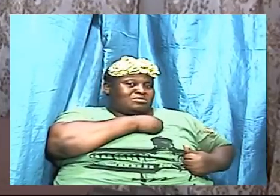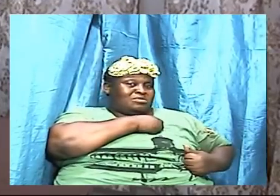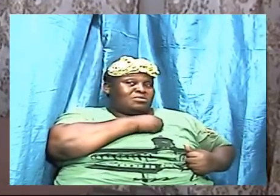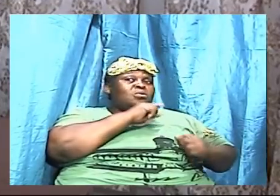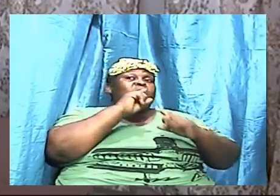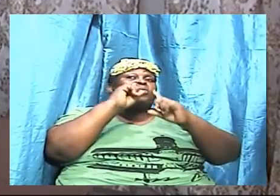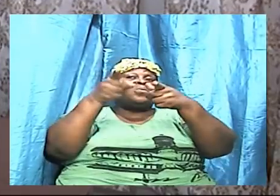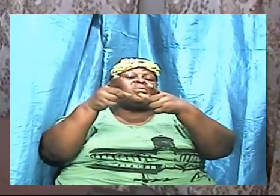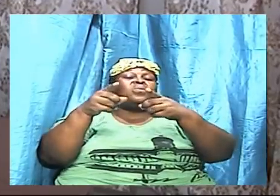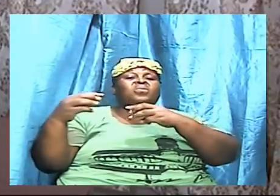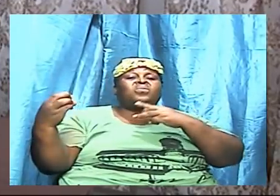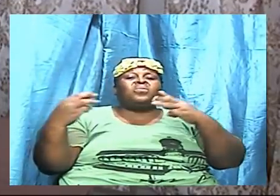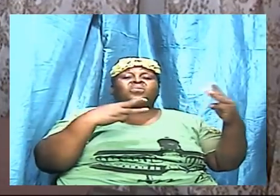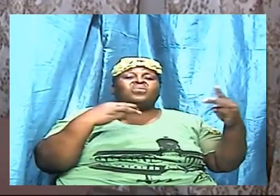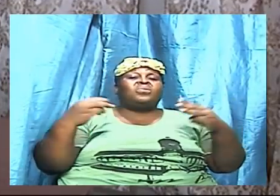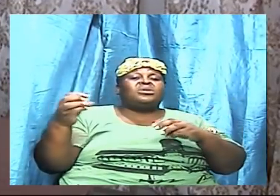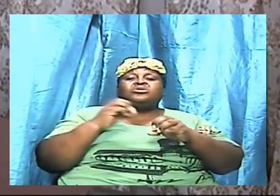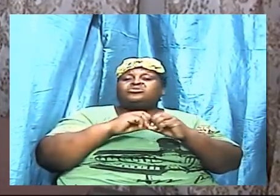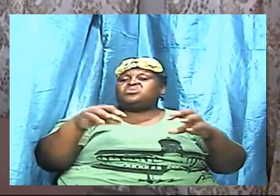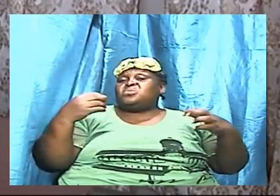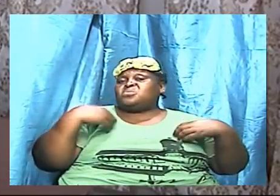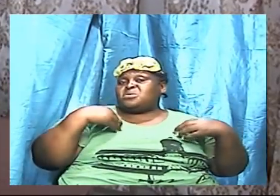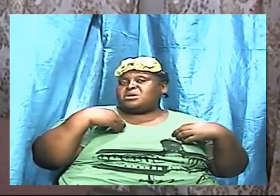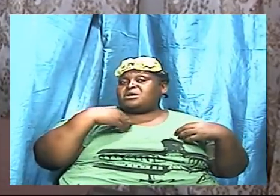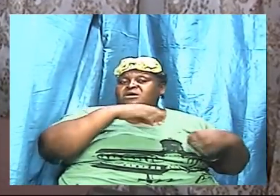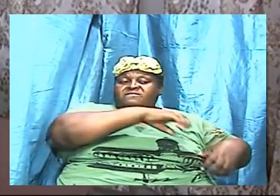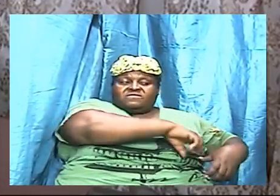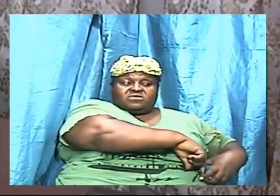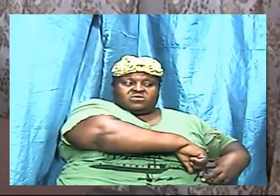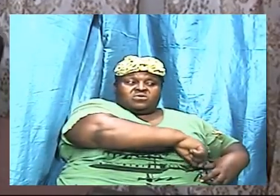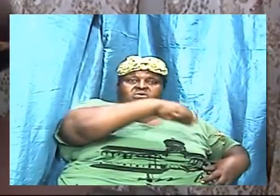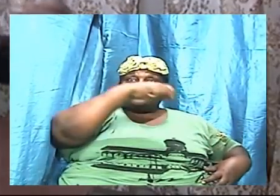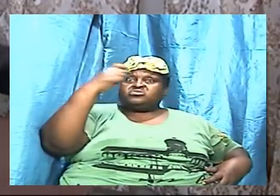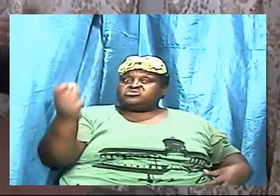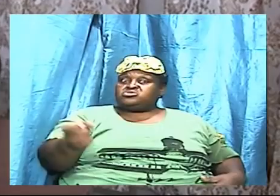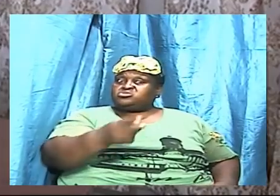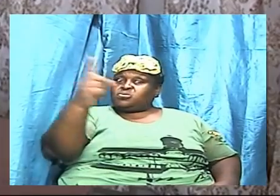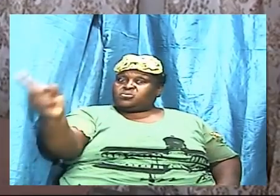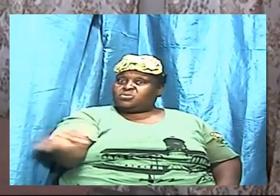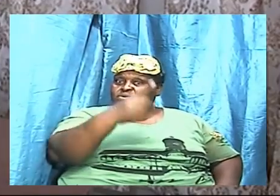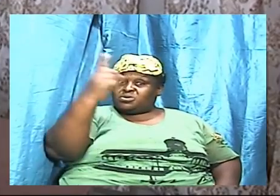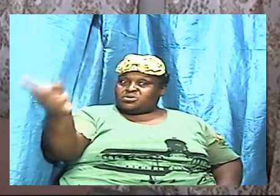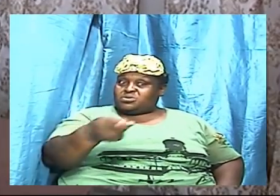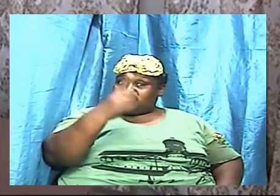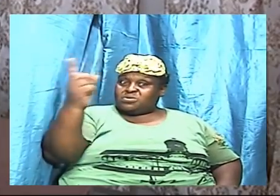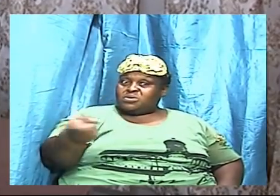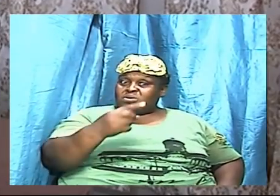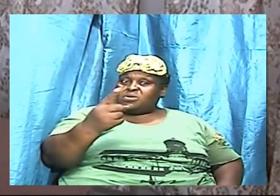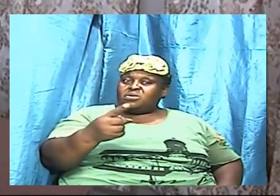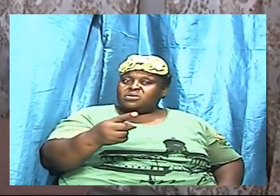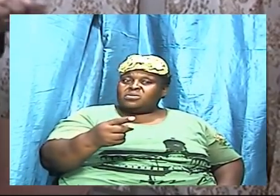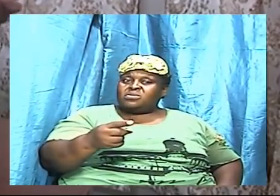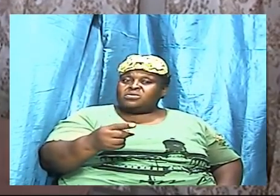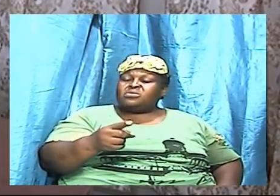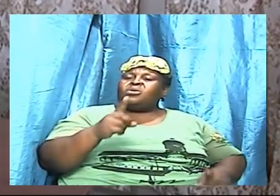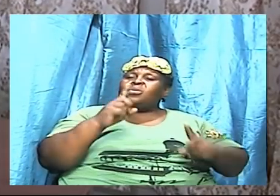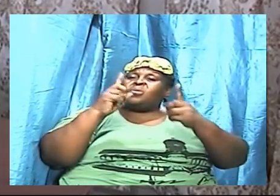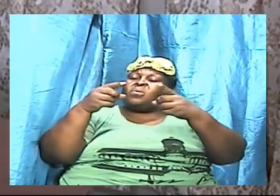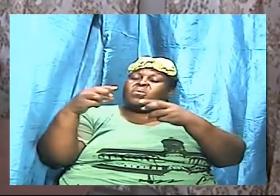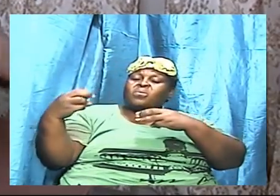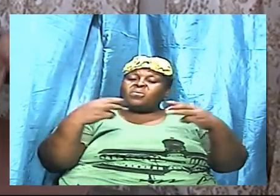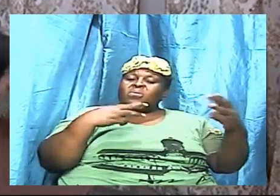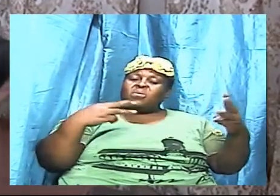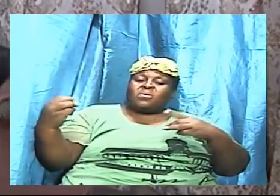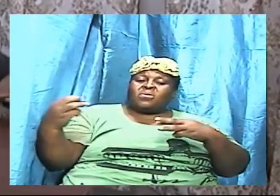the battlefield and don't have their swords. Or if we are looking in more modern terms, go on the battlefield and